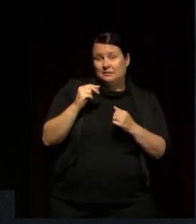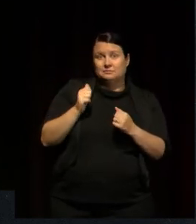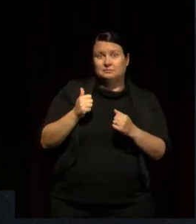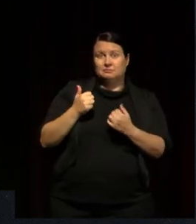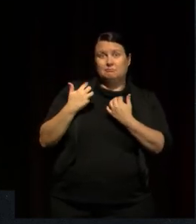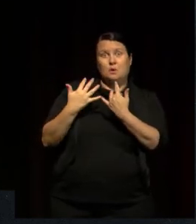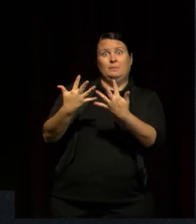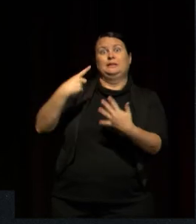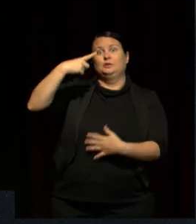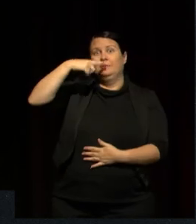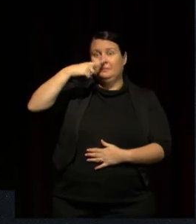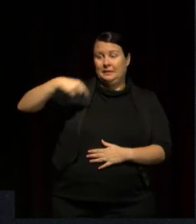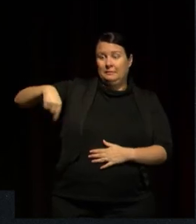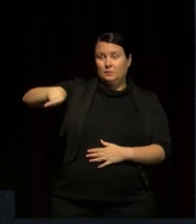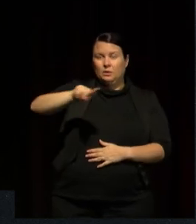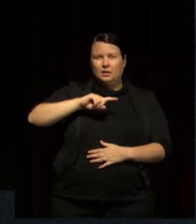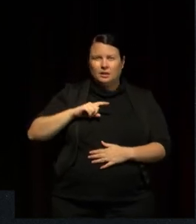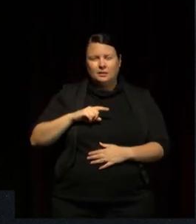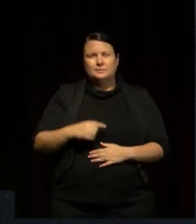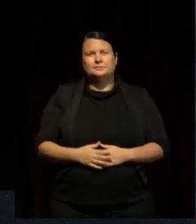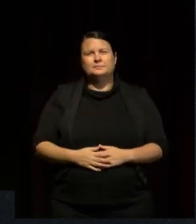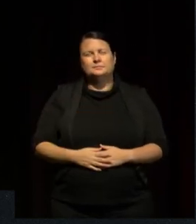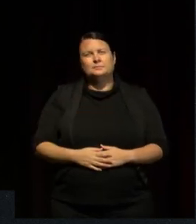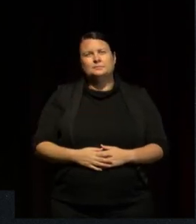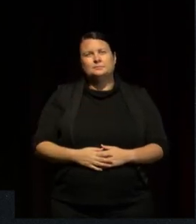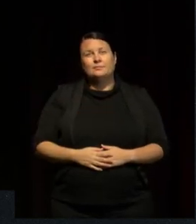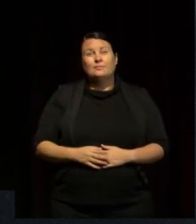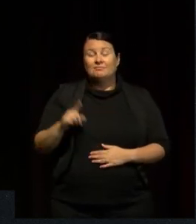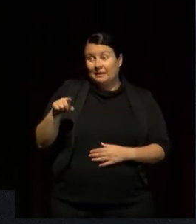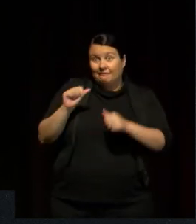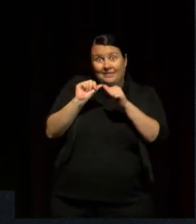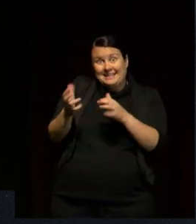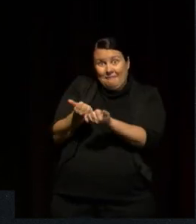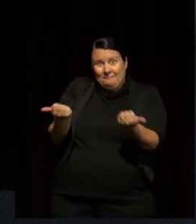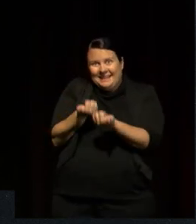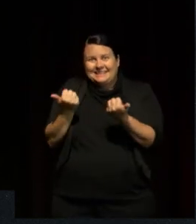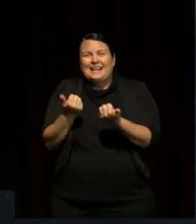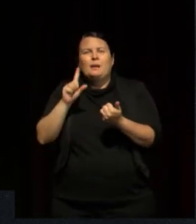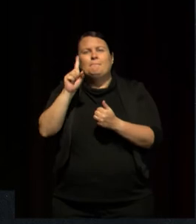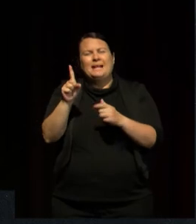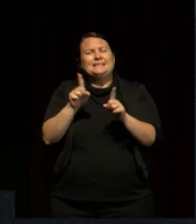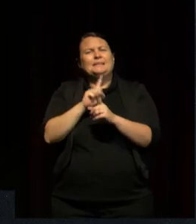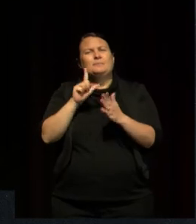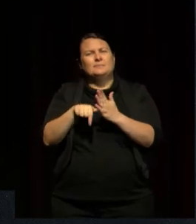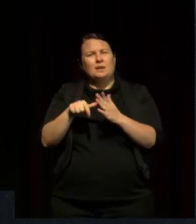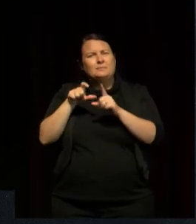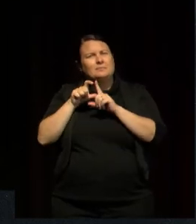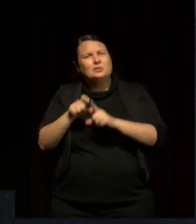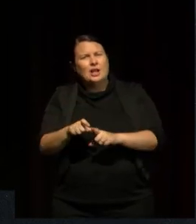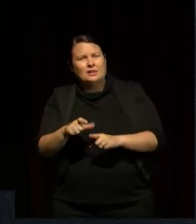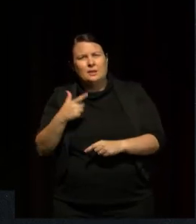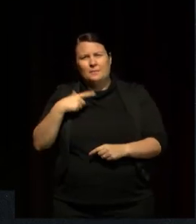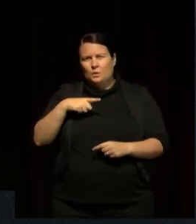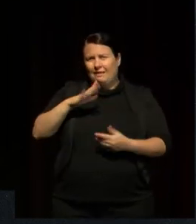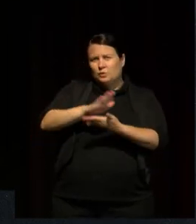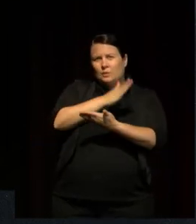which that is, you know, fantastic and also a challenge, because we need to make sure that